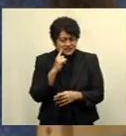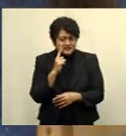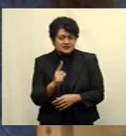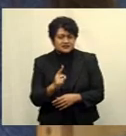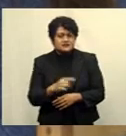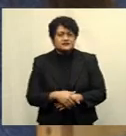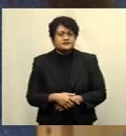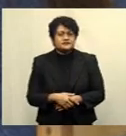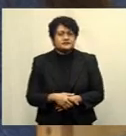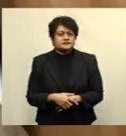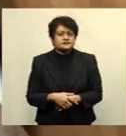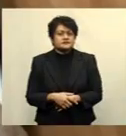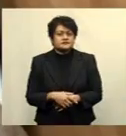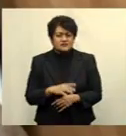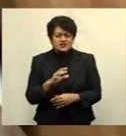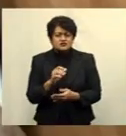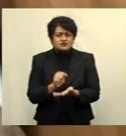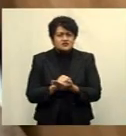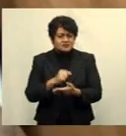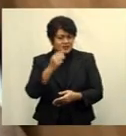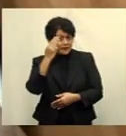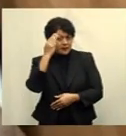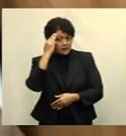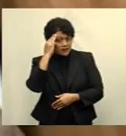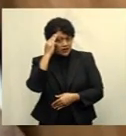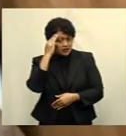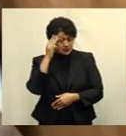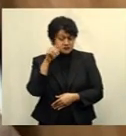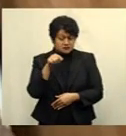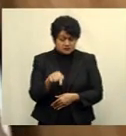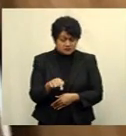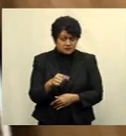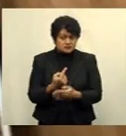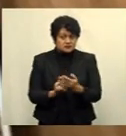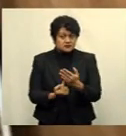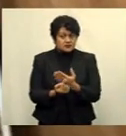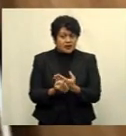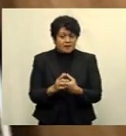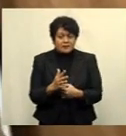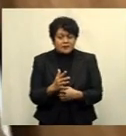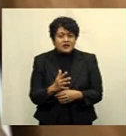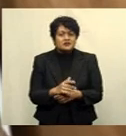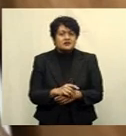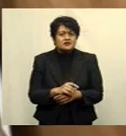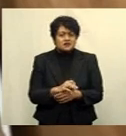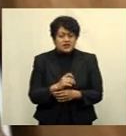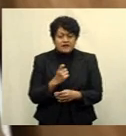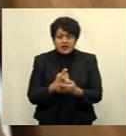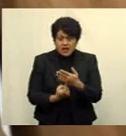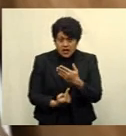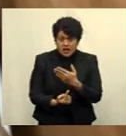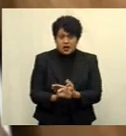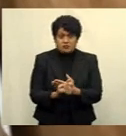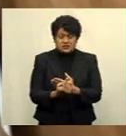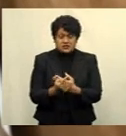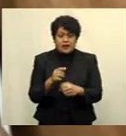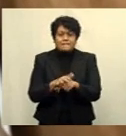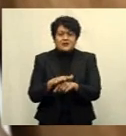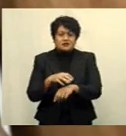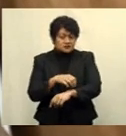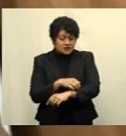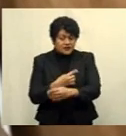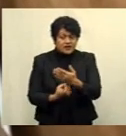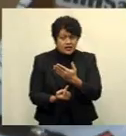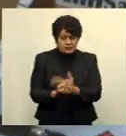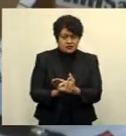the vaccine. And just to bear in mind that also this condition, mainly if it does occur, you know, extremely rare, but if it does